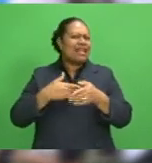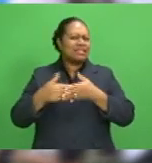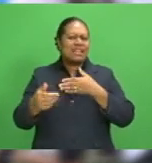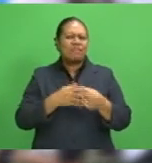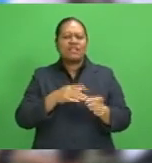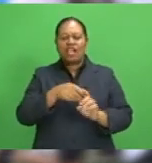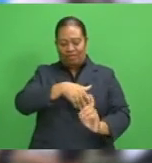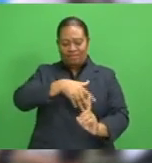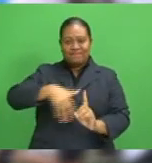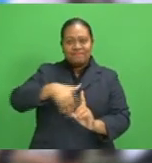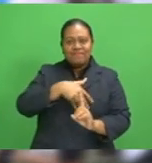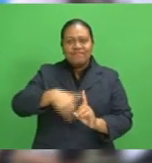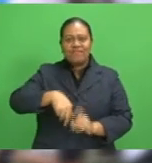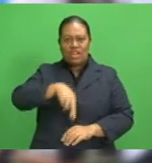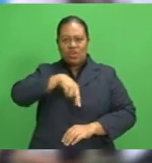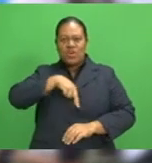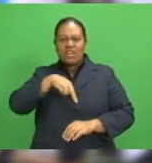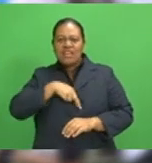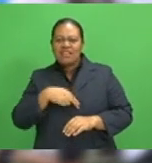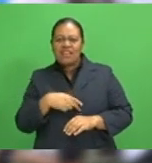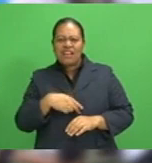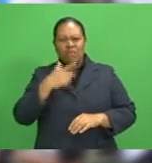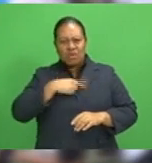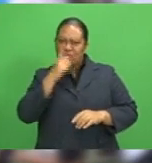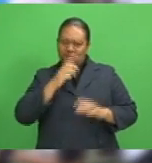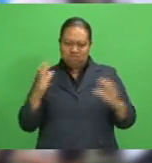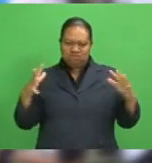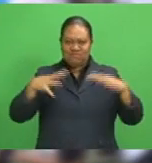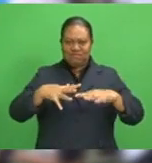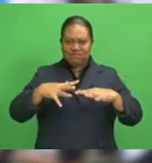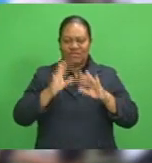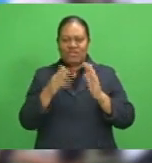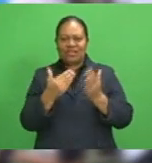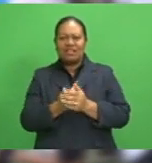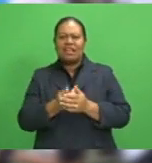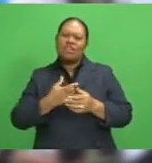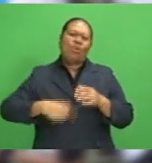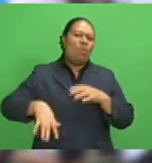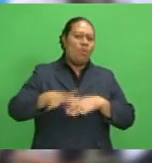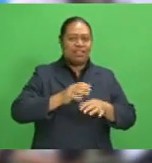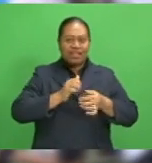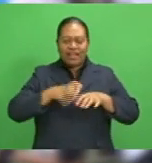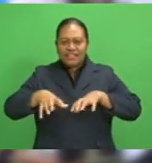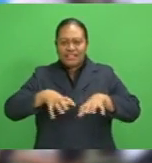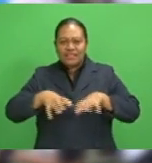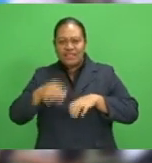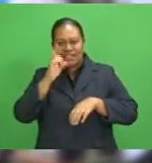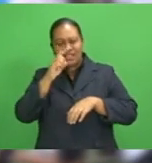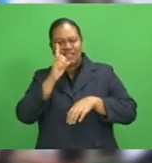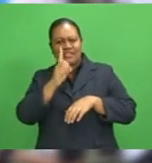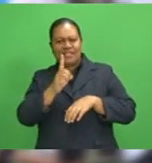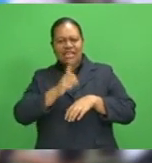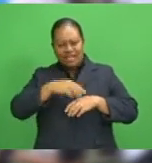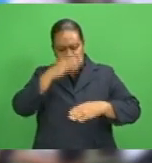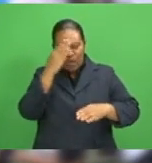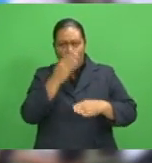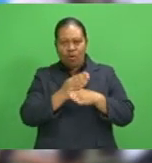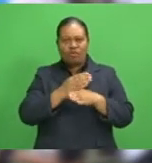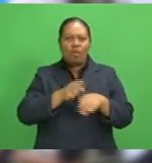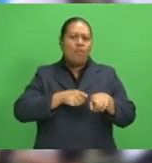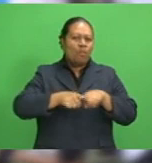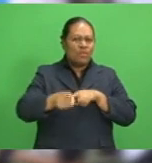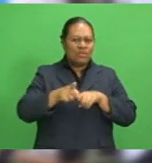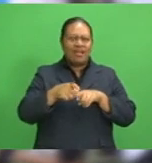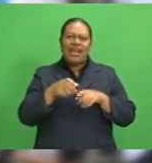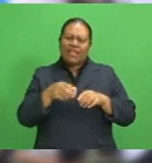social status. So amid the current pandemic, the commencement of sporting activities is seen as a glimmer of hope for some form of